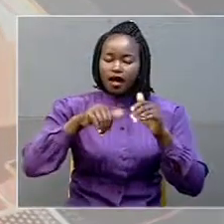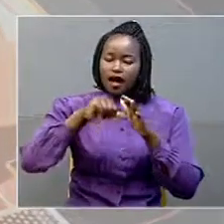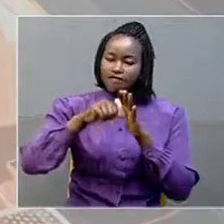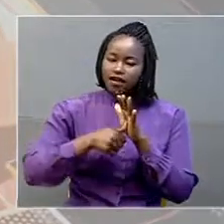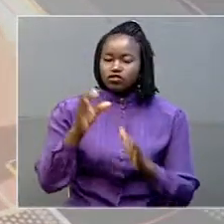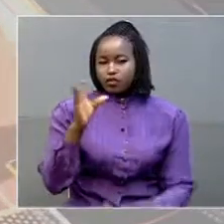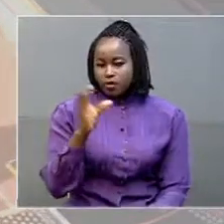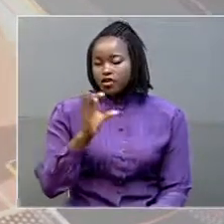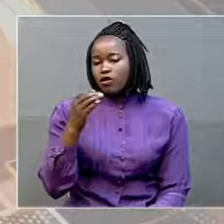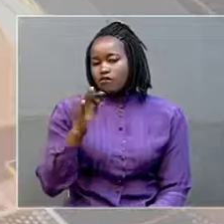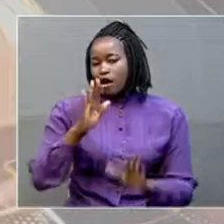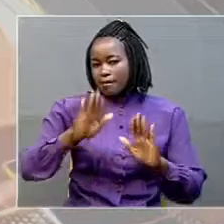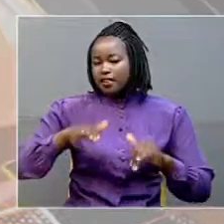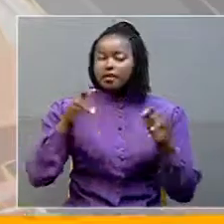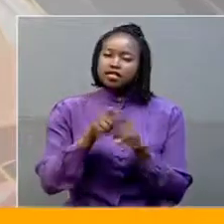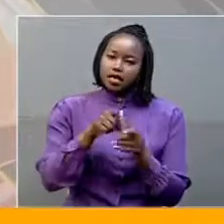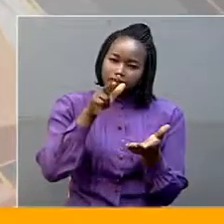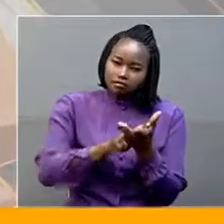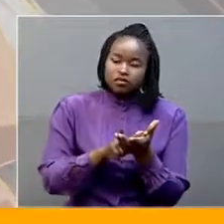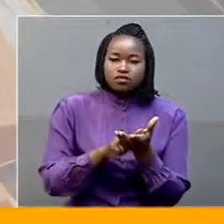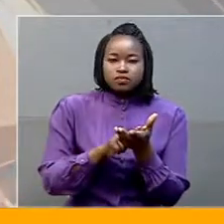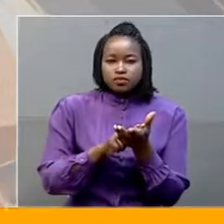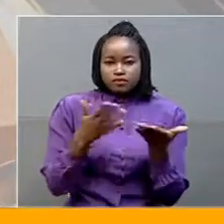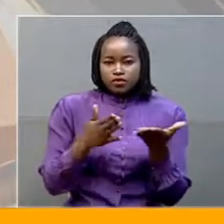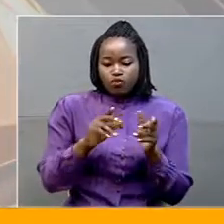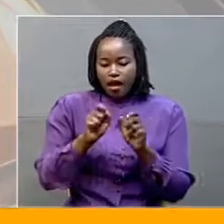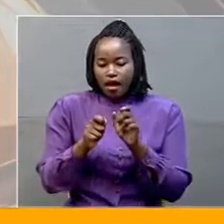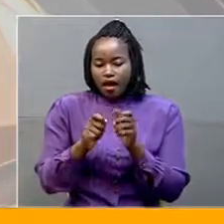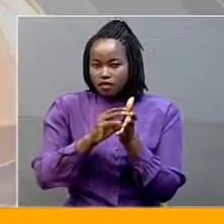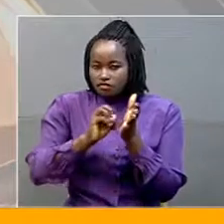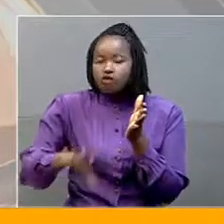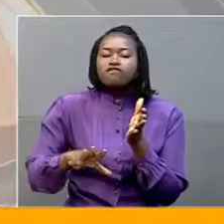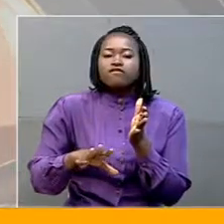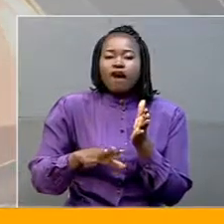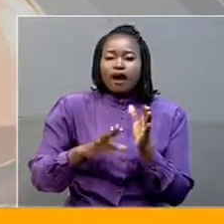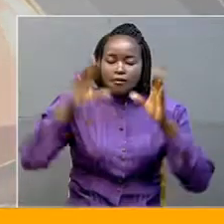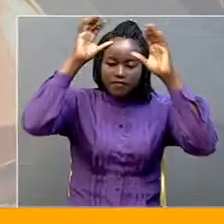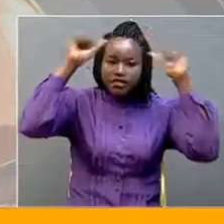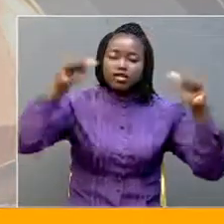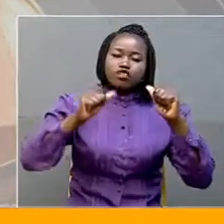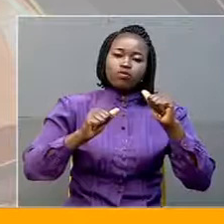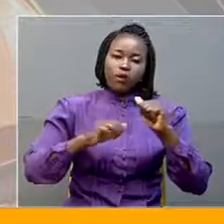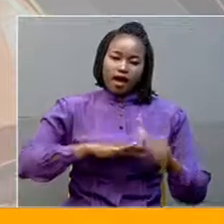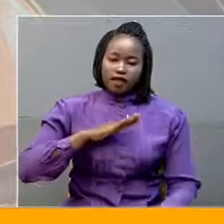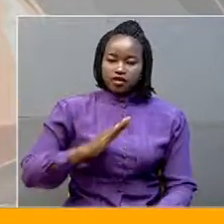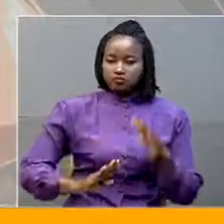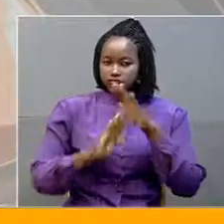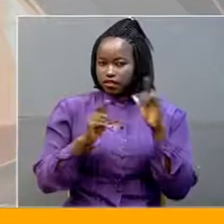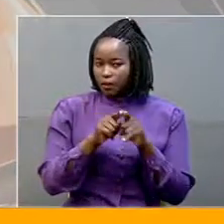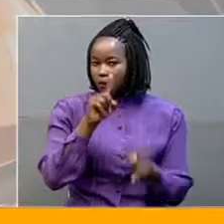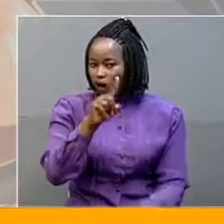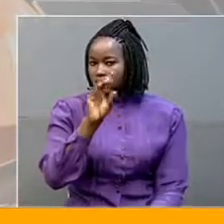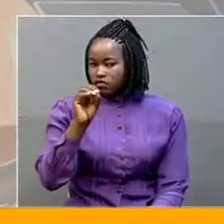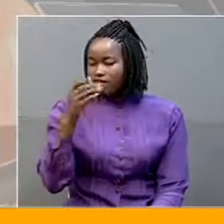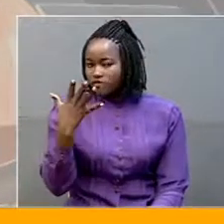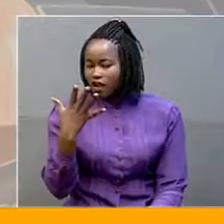a proposal to edit the presidential age limit out of the Constitution. According to the 105-page report, the